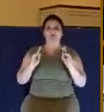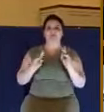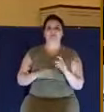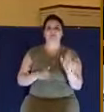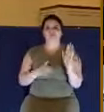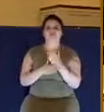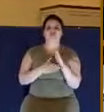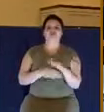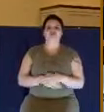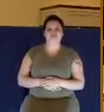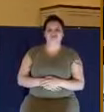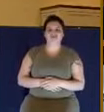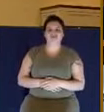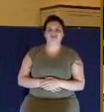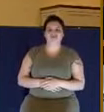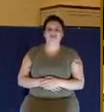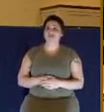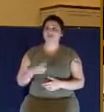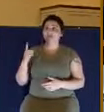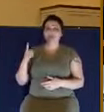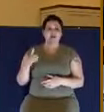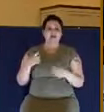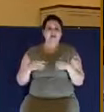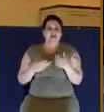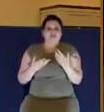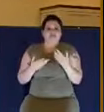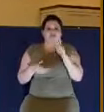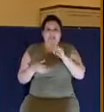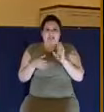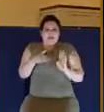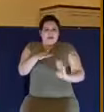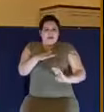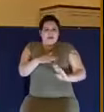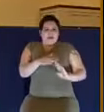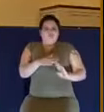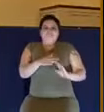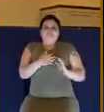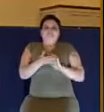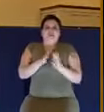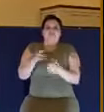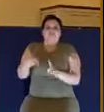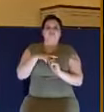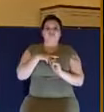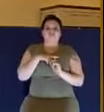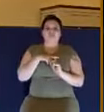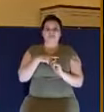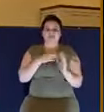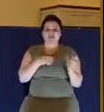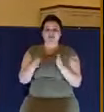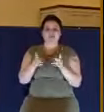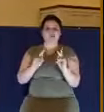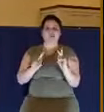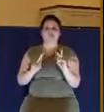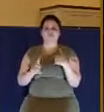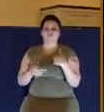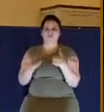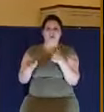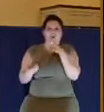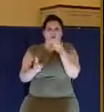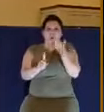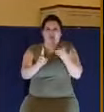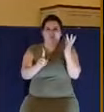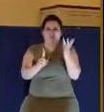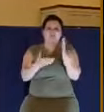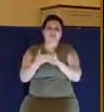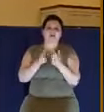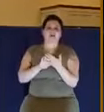witnesses. He takes the base, he makes them believers. He takes the nobodies, and he makes them nobilities. This is all part of God's